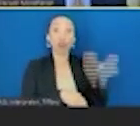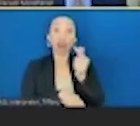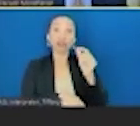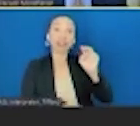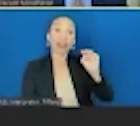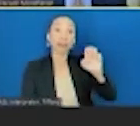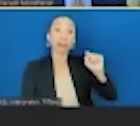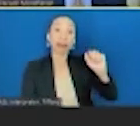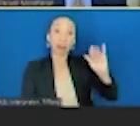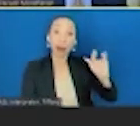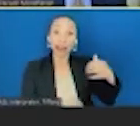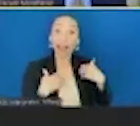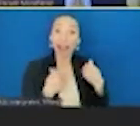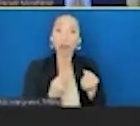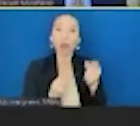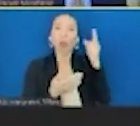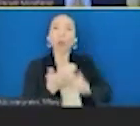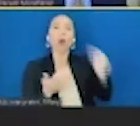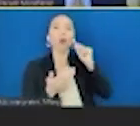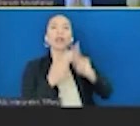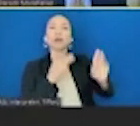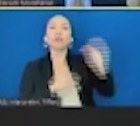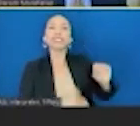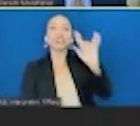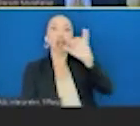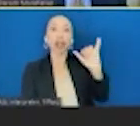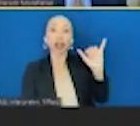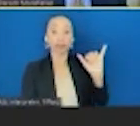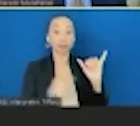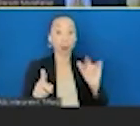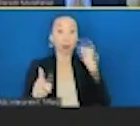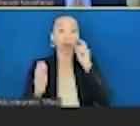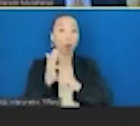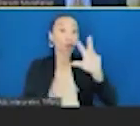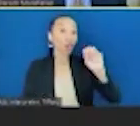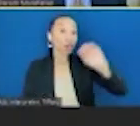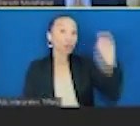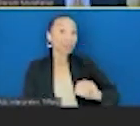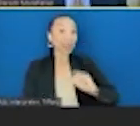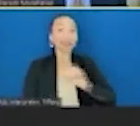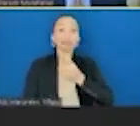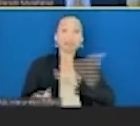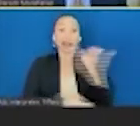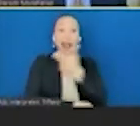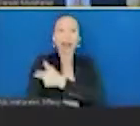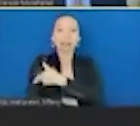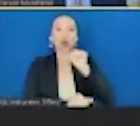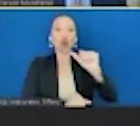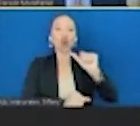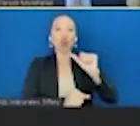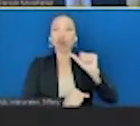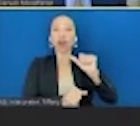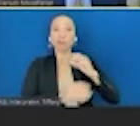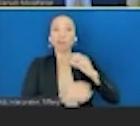study. And what we found is that 30% of all the hospitalizations could have been prevented if we didn't have obesity because people would have gotten the virus